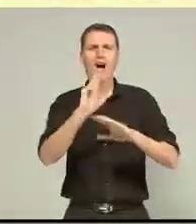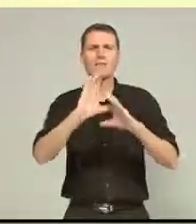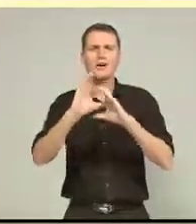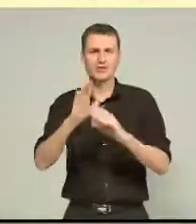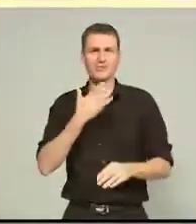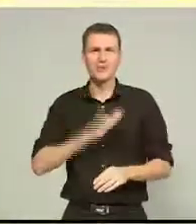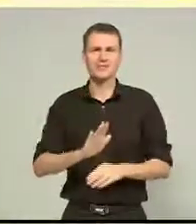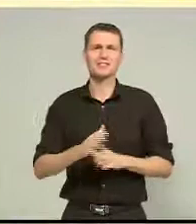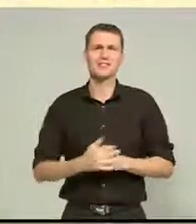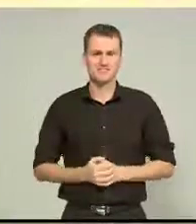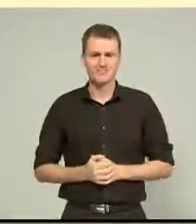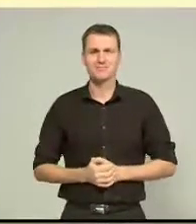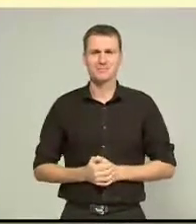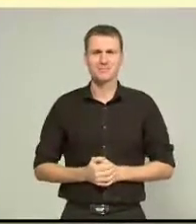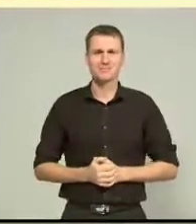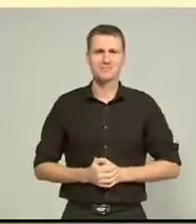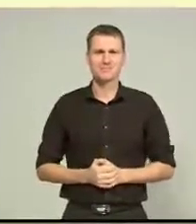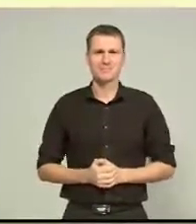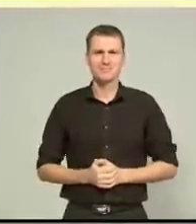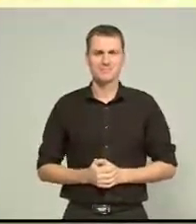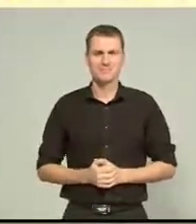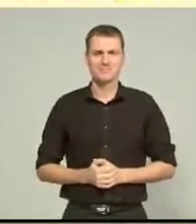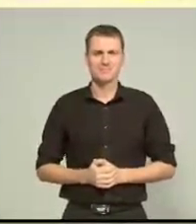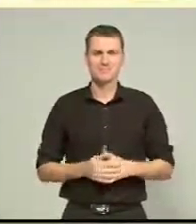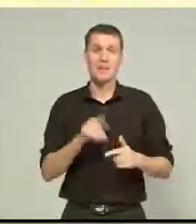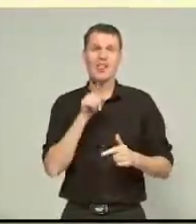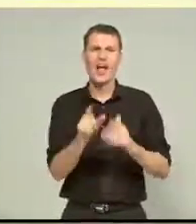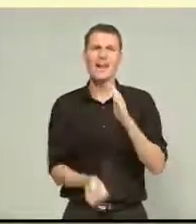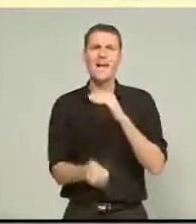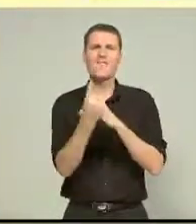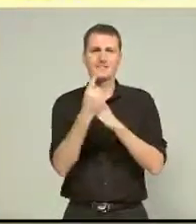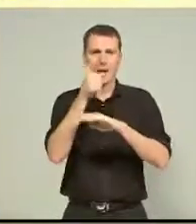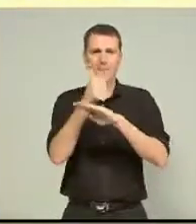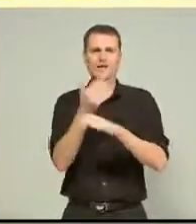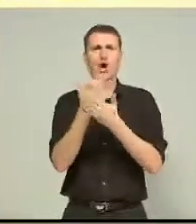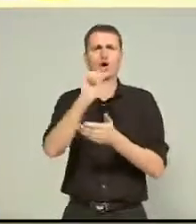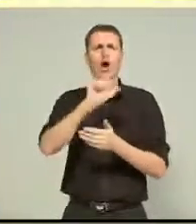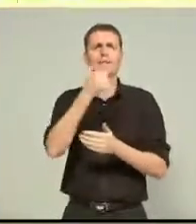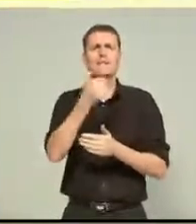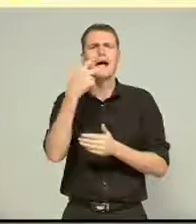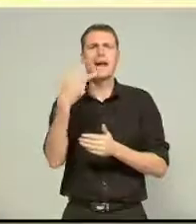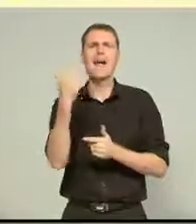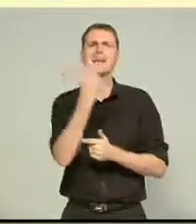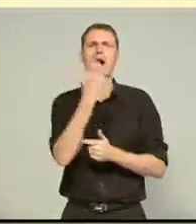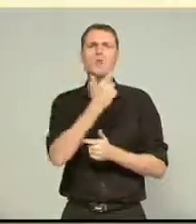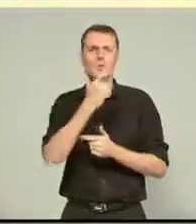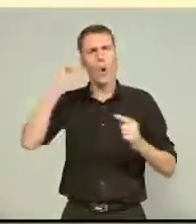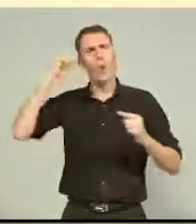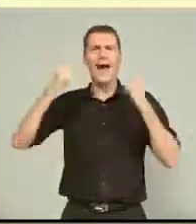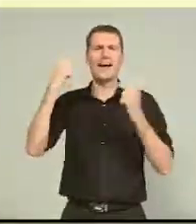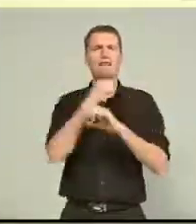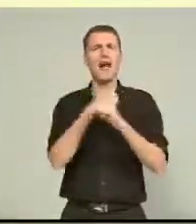On the way out, Wacko! The event is based on the 1968 cartoon series Wacky Races.